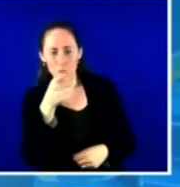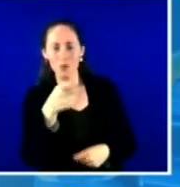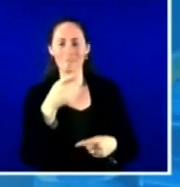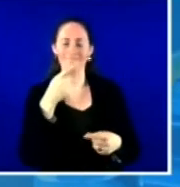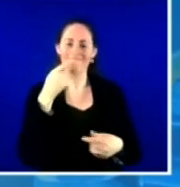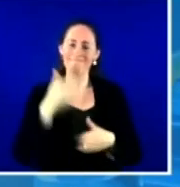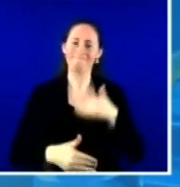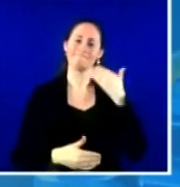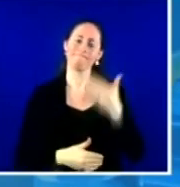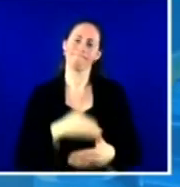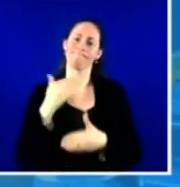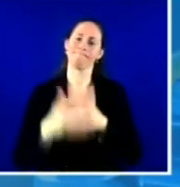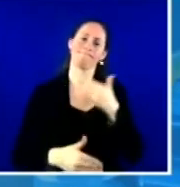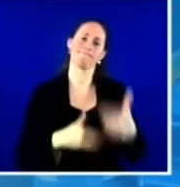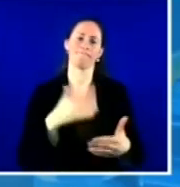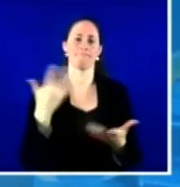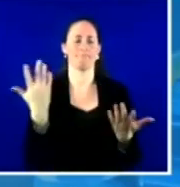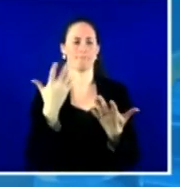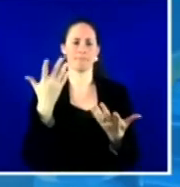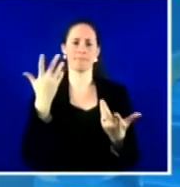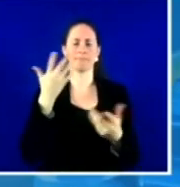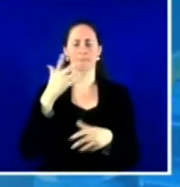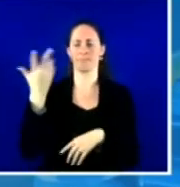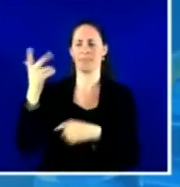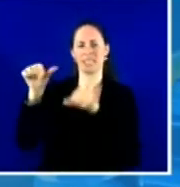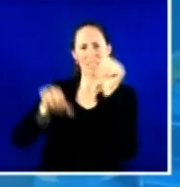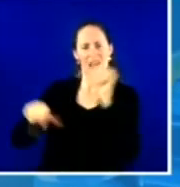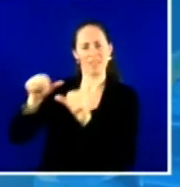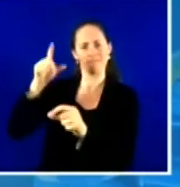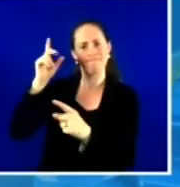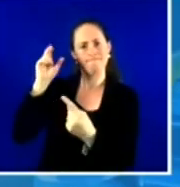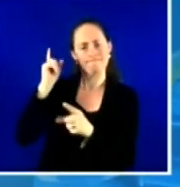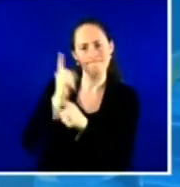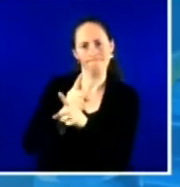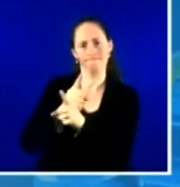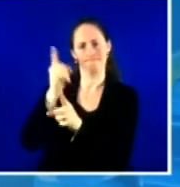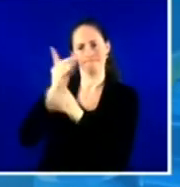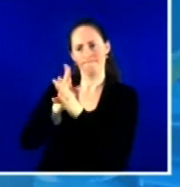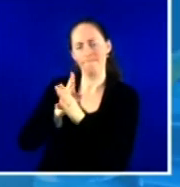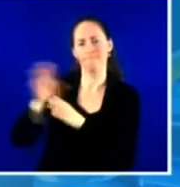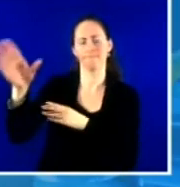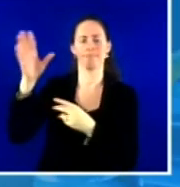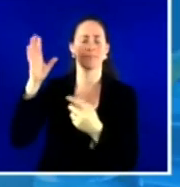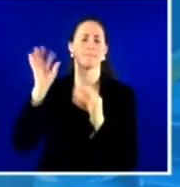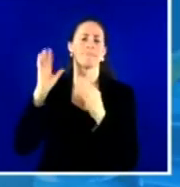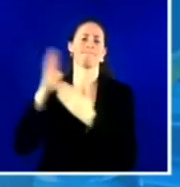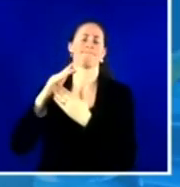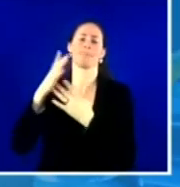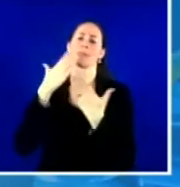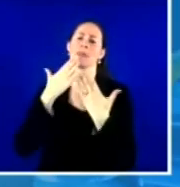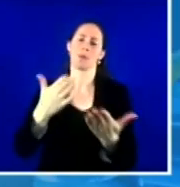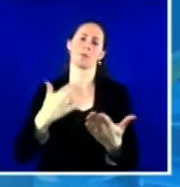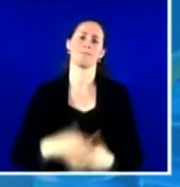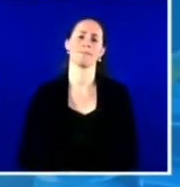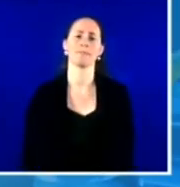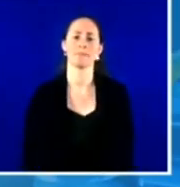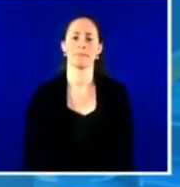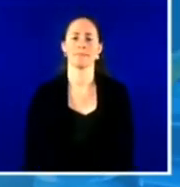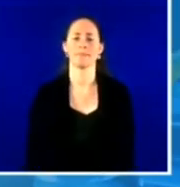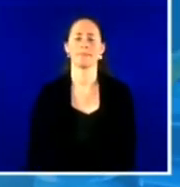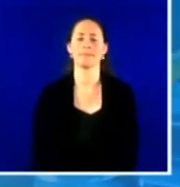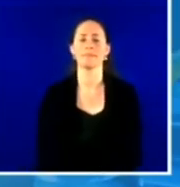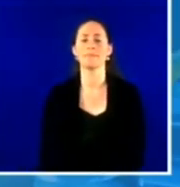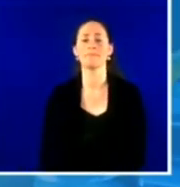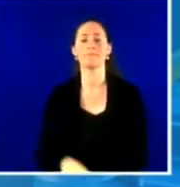CDC. Kaiser Permanente has been really pleased to be a part of the National Month of Action sprint to vaccinate